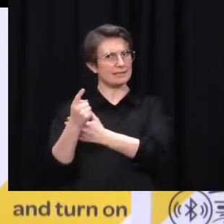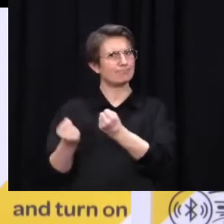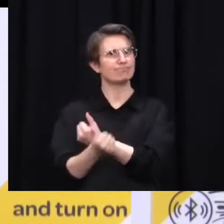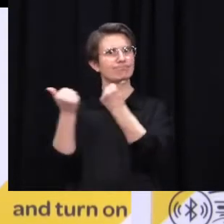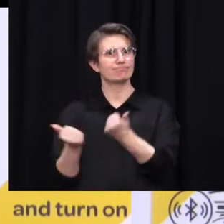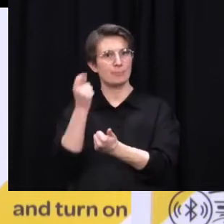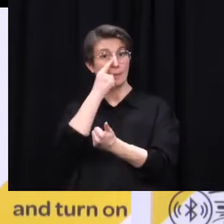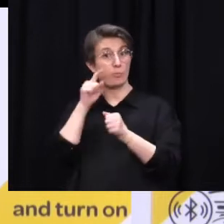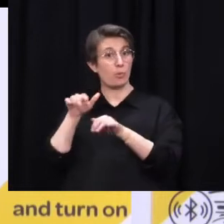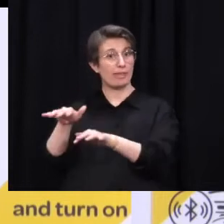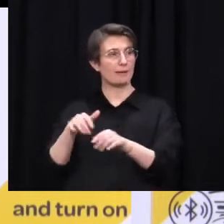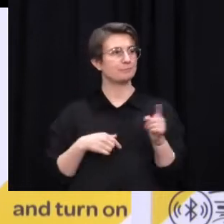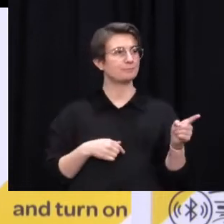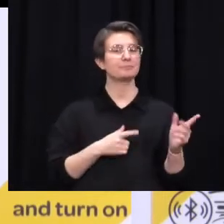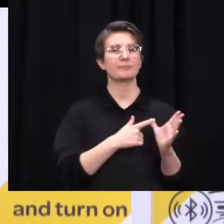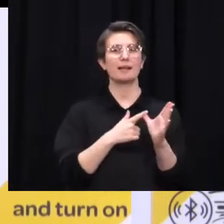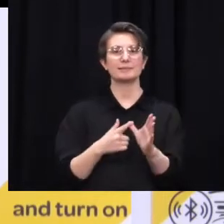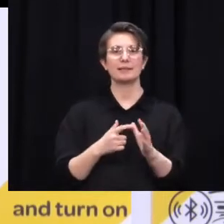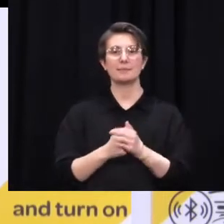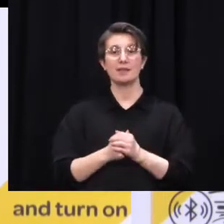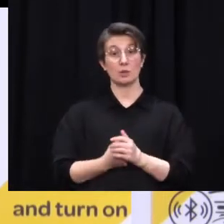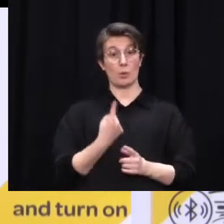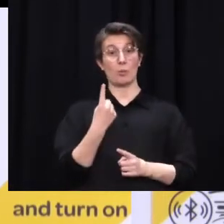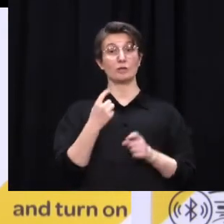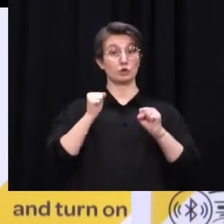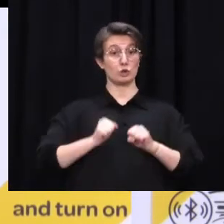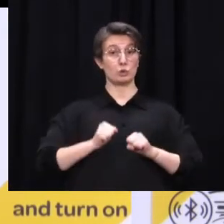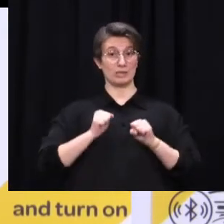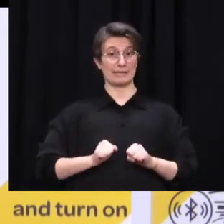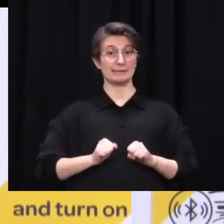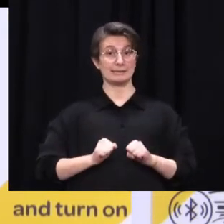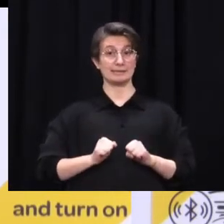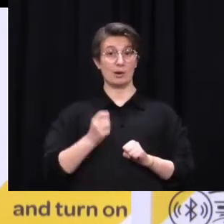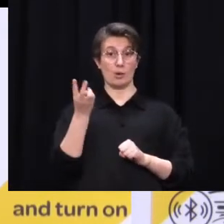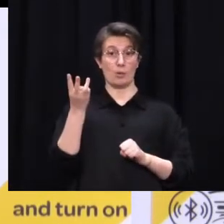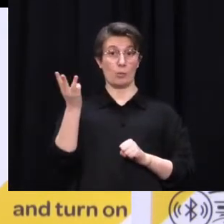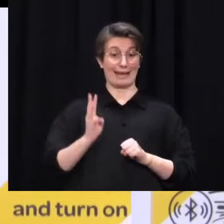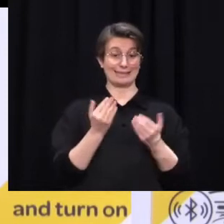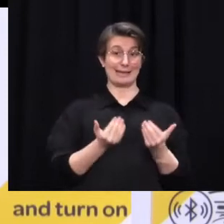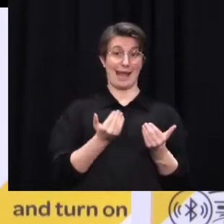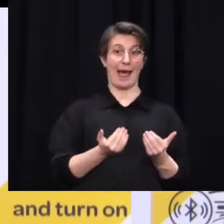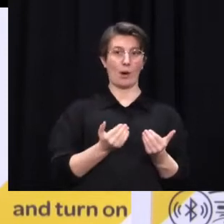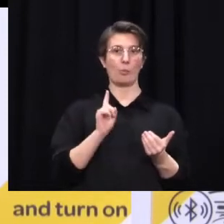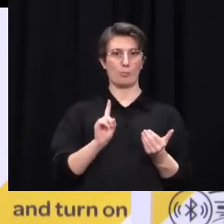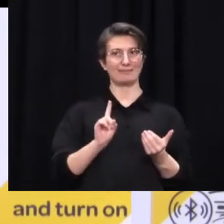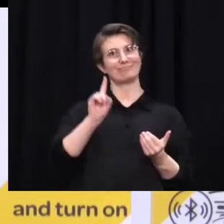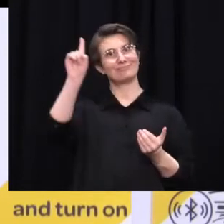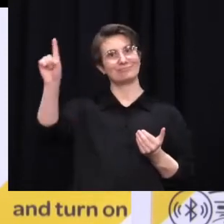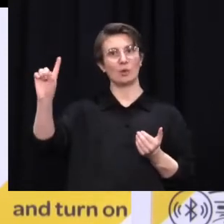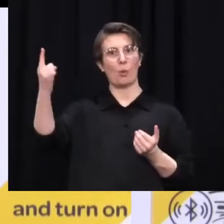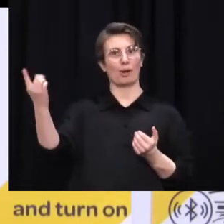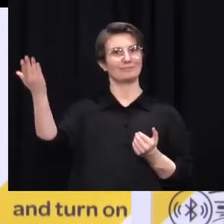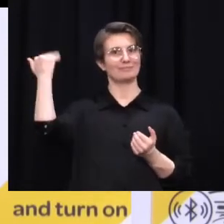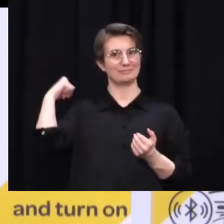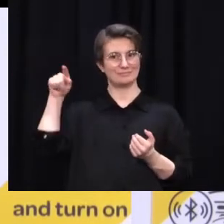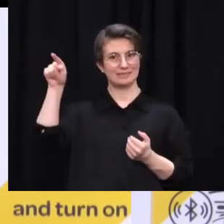student who is now in Wellington had attended, was at a university hall and attended a common dining area and